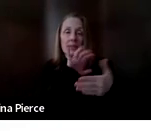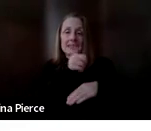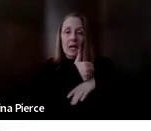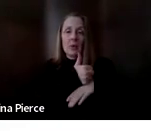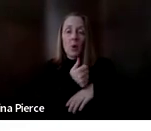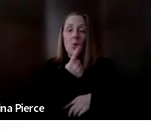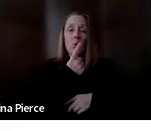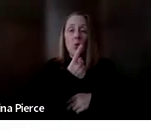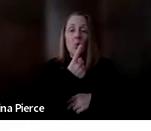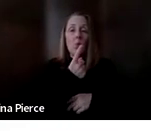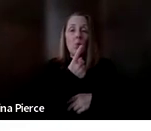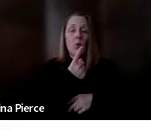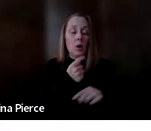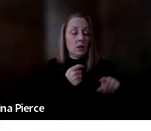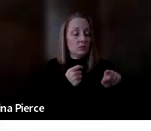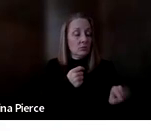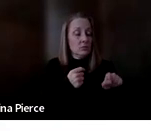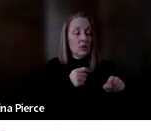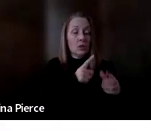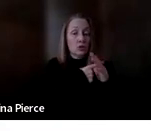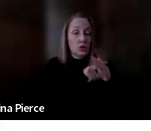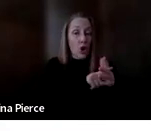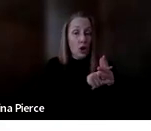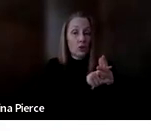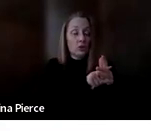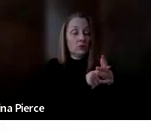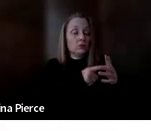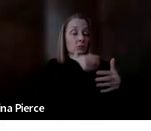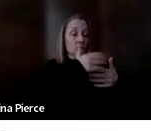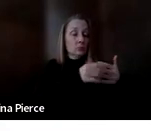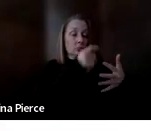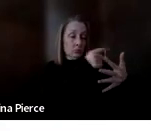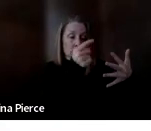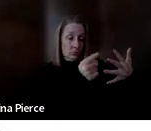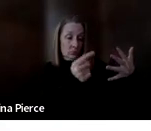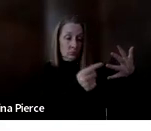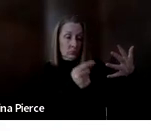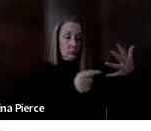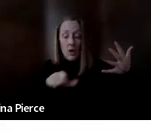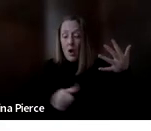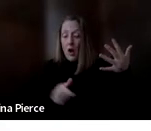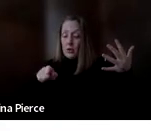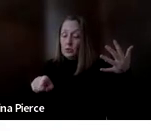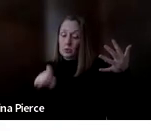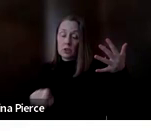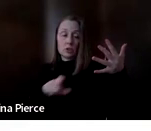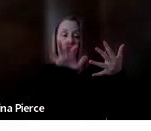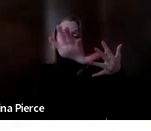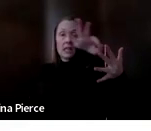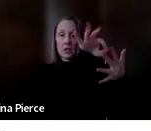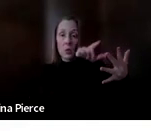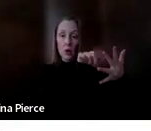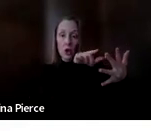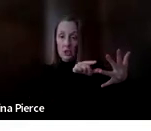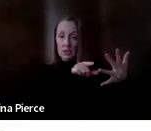switch starts the scanning and then the second switch selects the word. And there's all sorts of ways that that can be set up. And